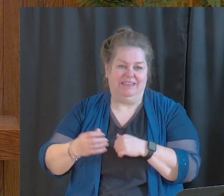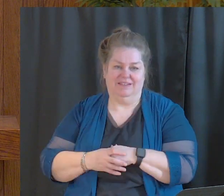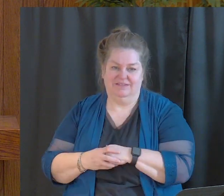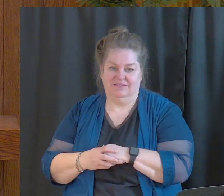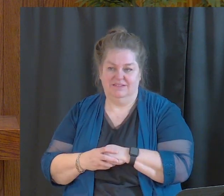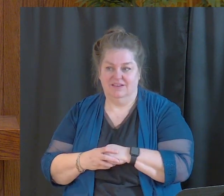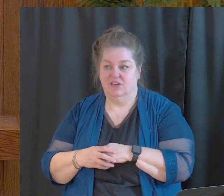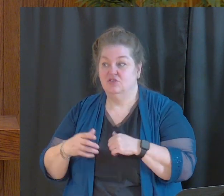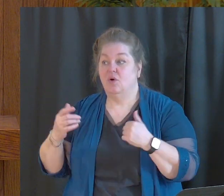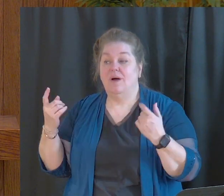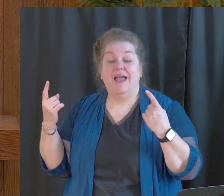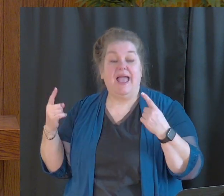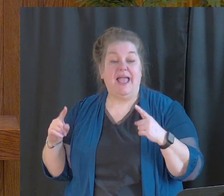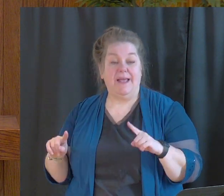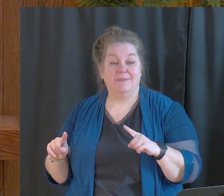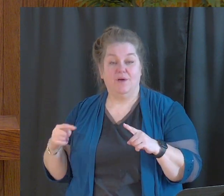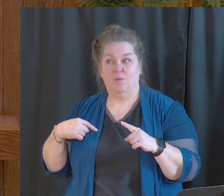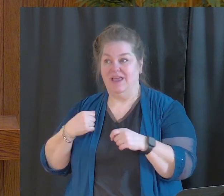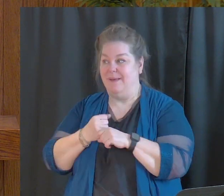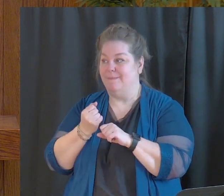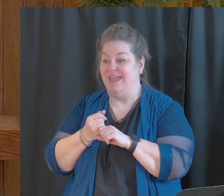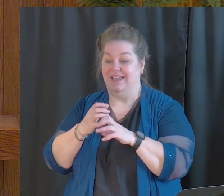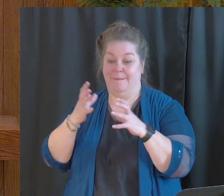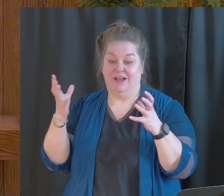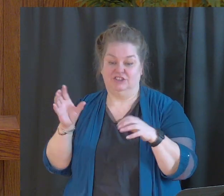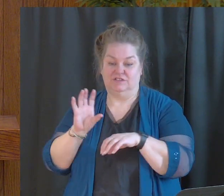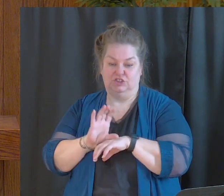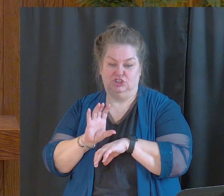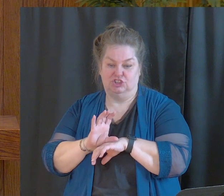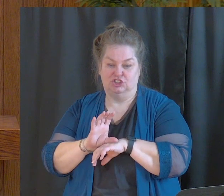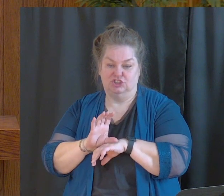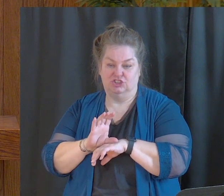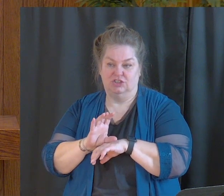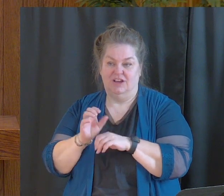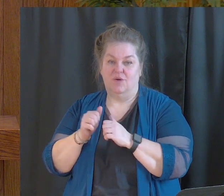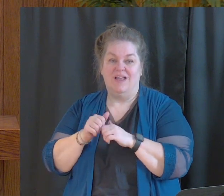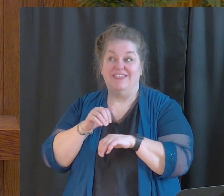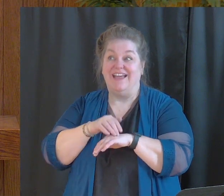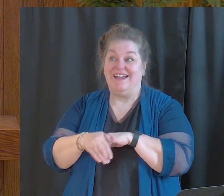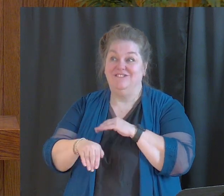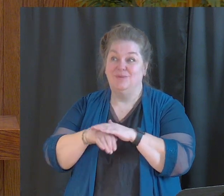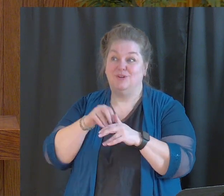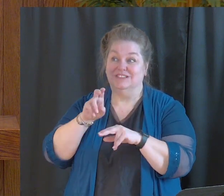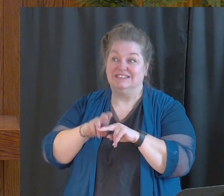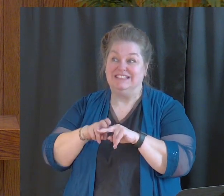What has happened is, is we've created a bunch of churches with comfy seats.